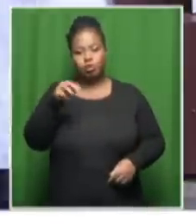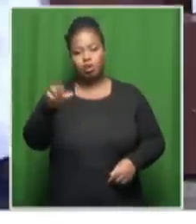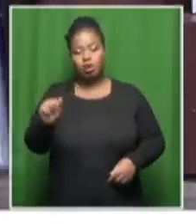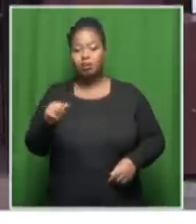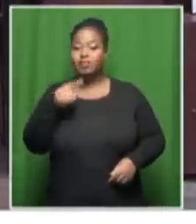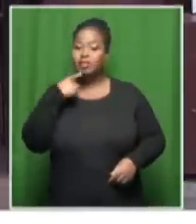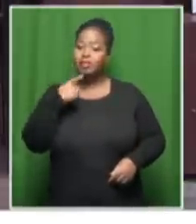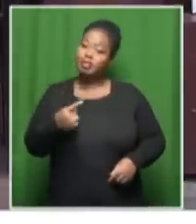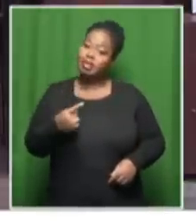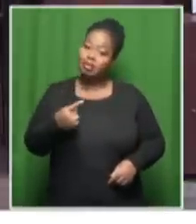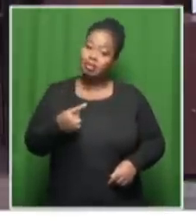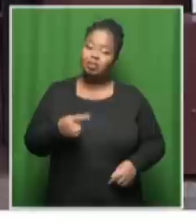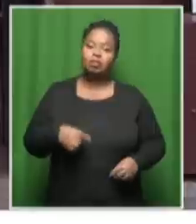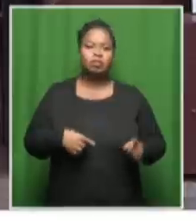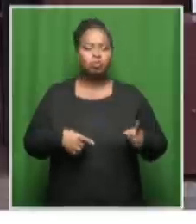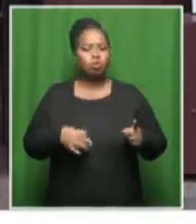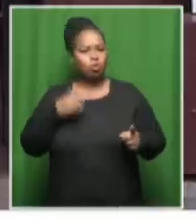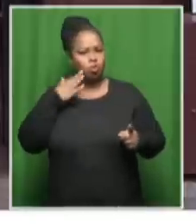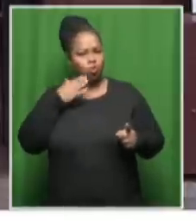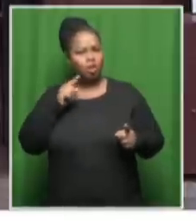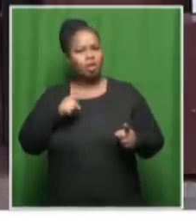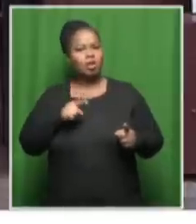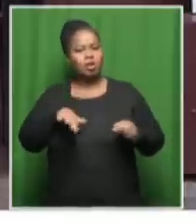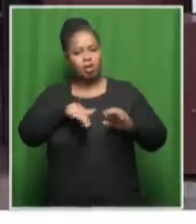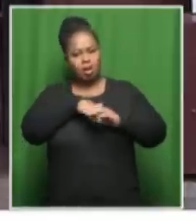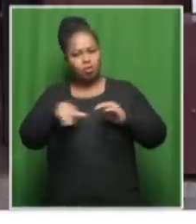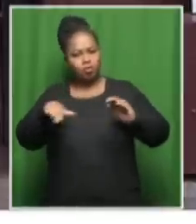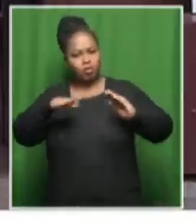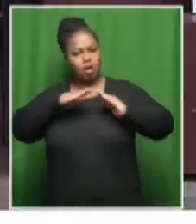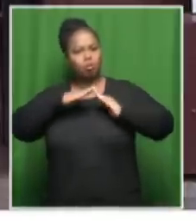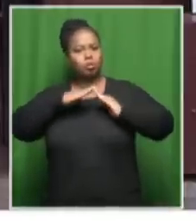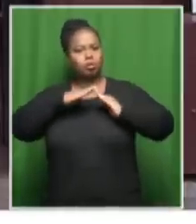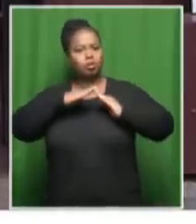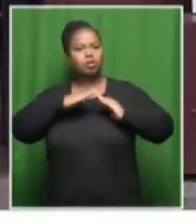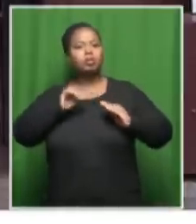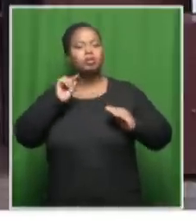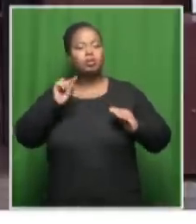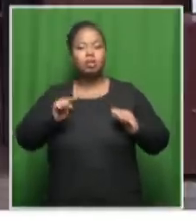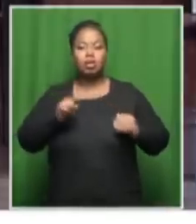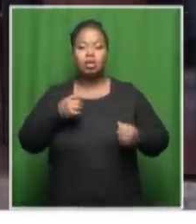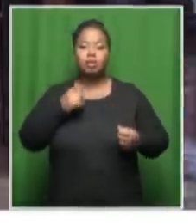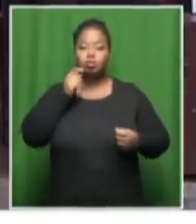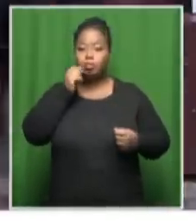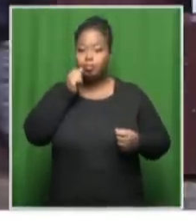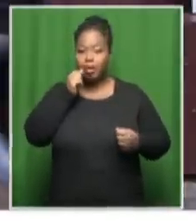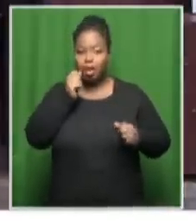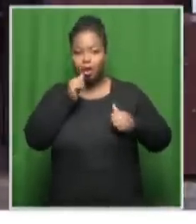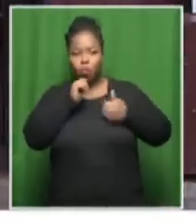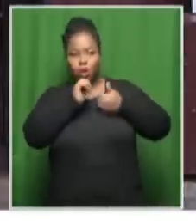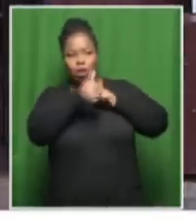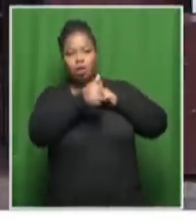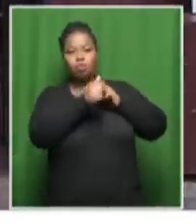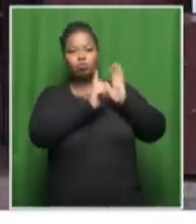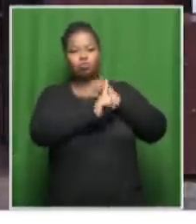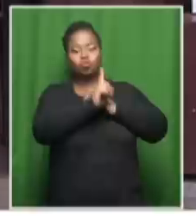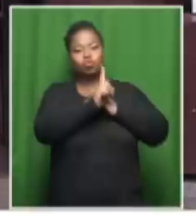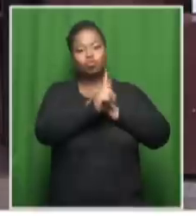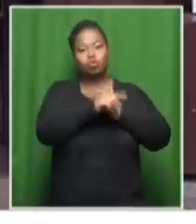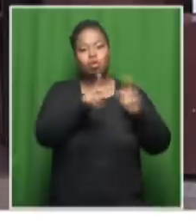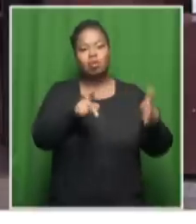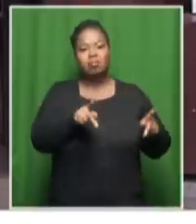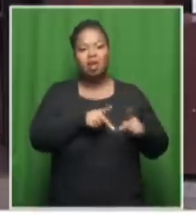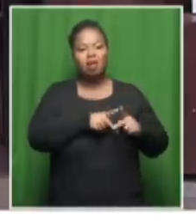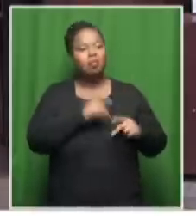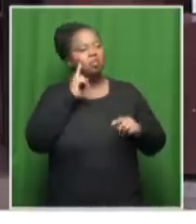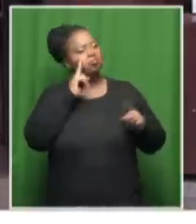them when they emerged from the house that there were two men who ran towards the nearby park. But when they went to the park, they did not